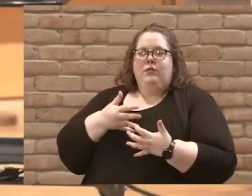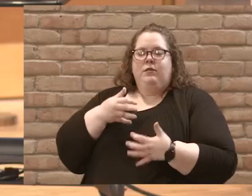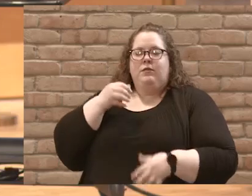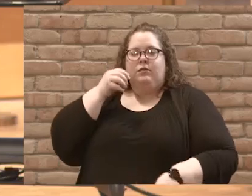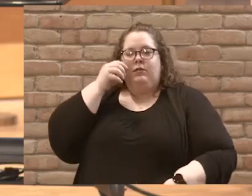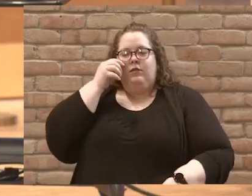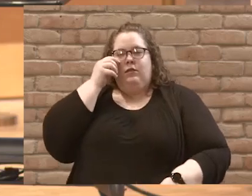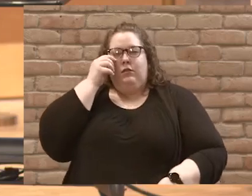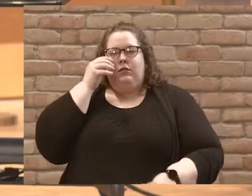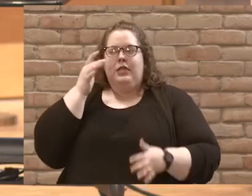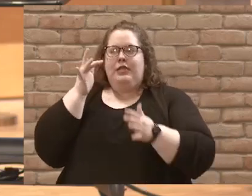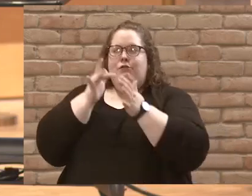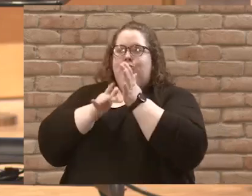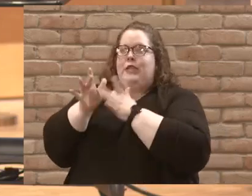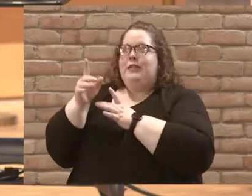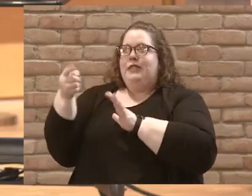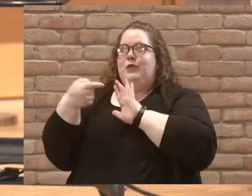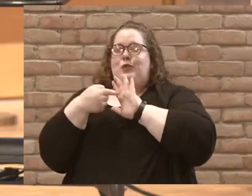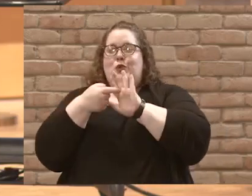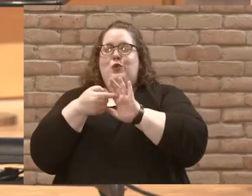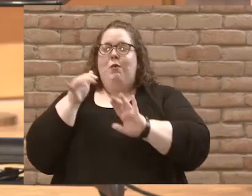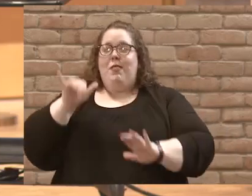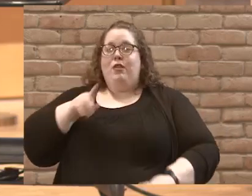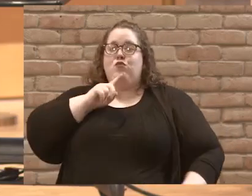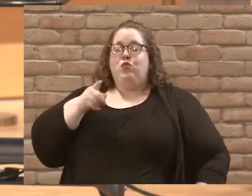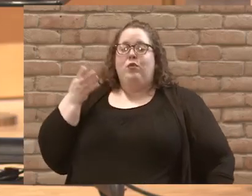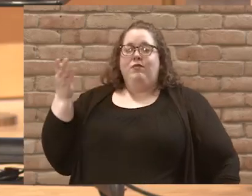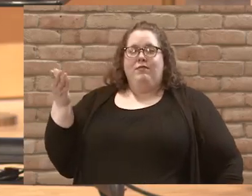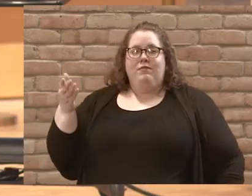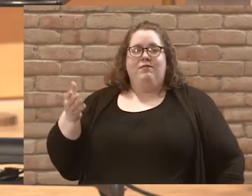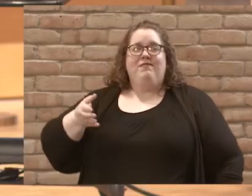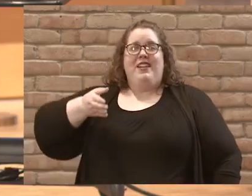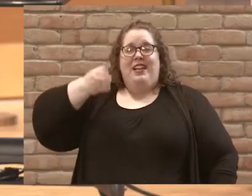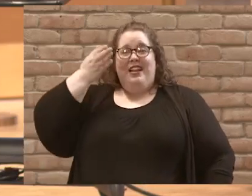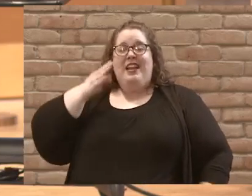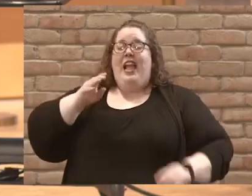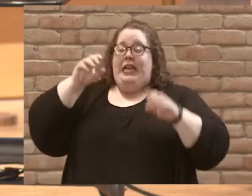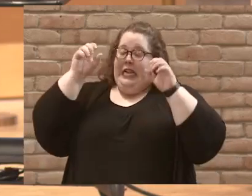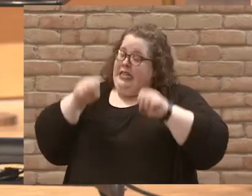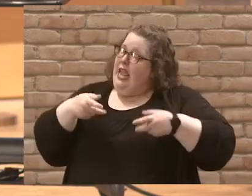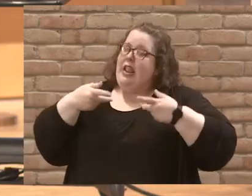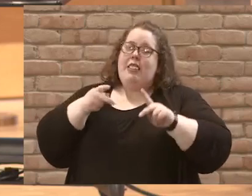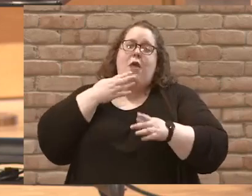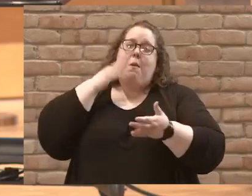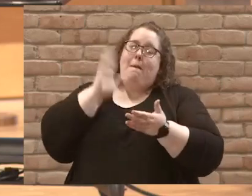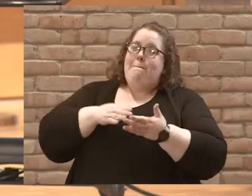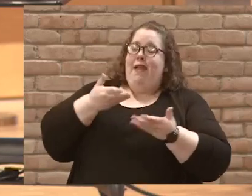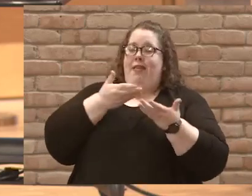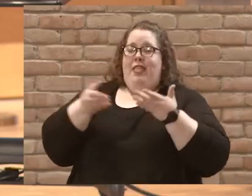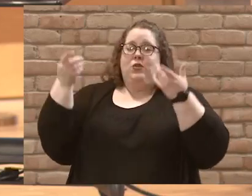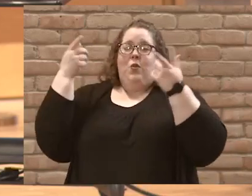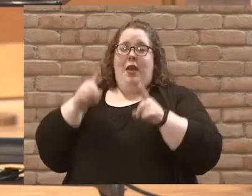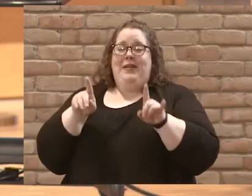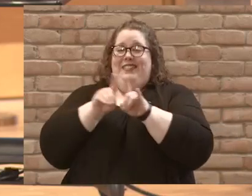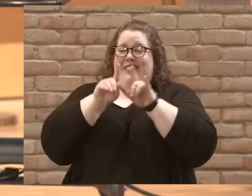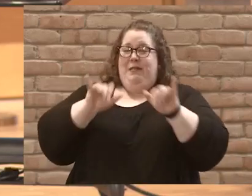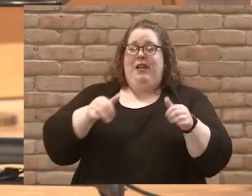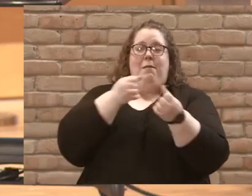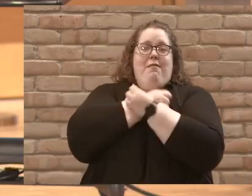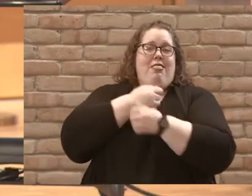And Jesus is showing them this truth, that God can allow bad things to happen and still love us.